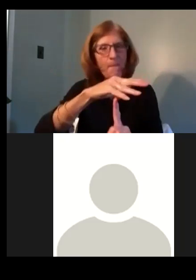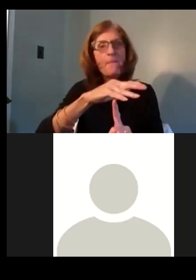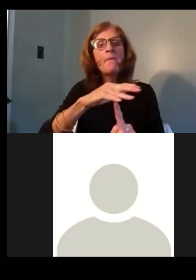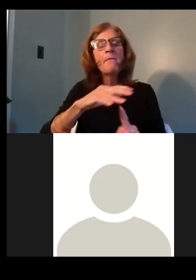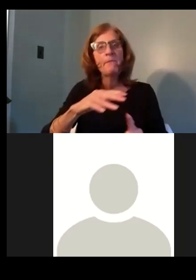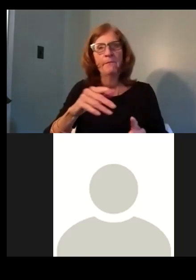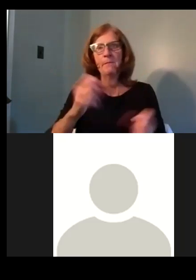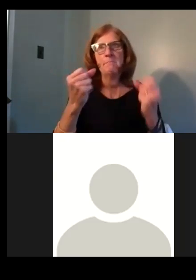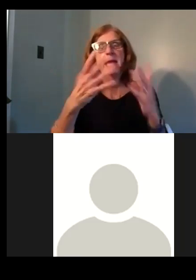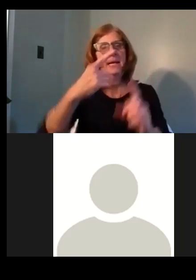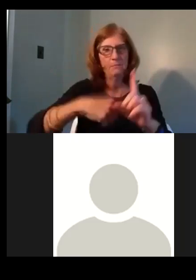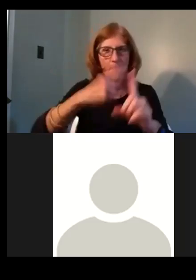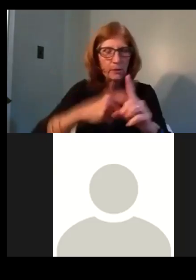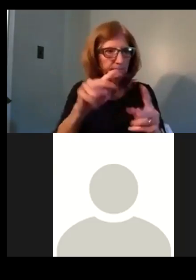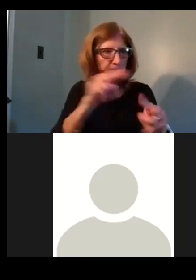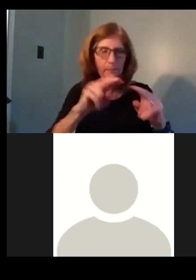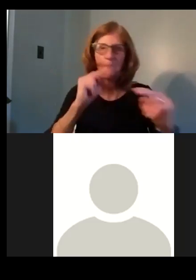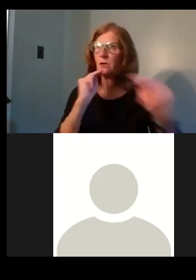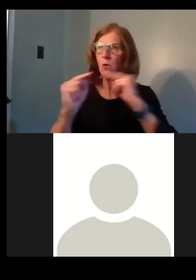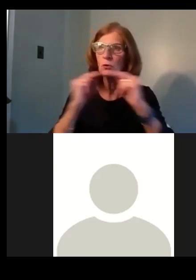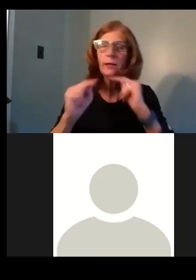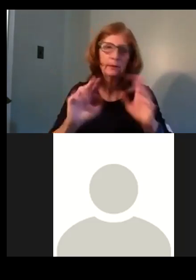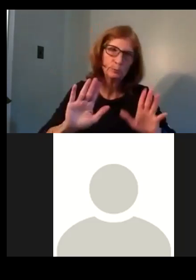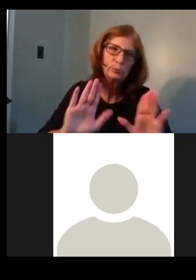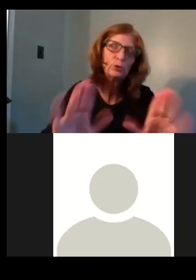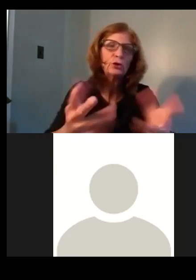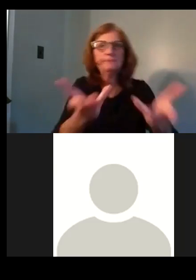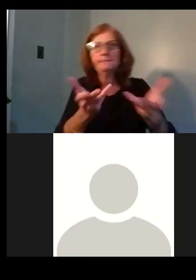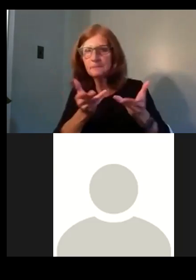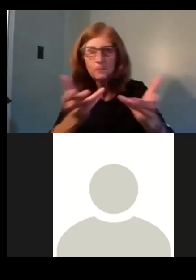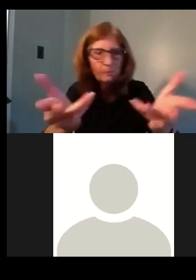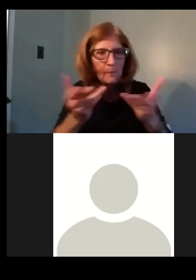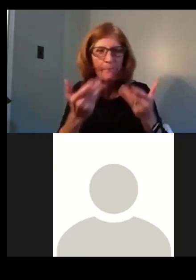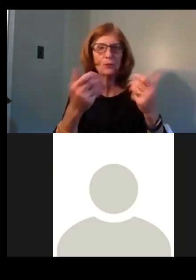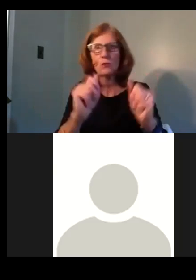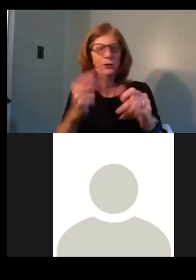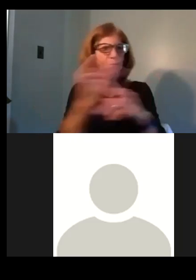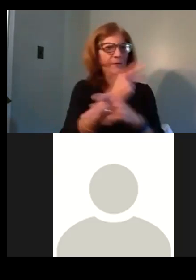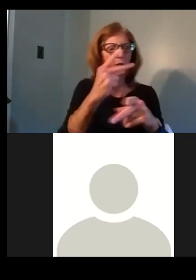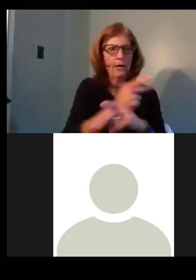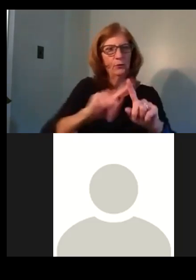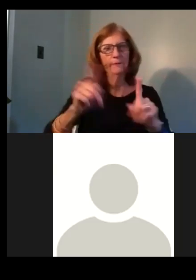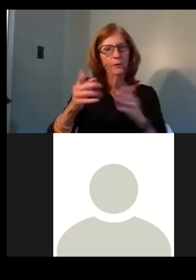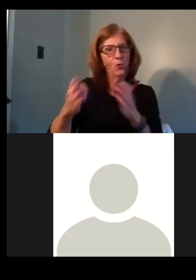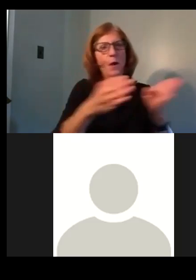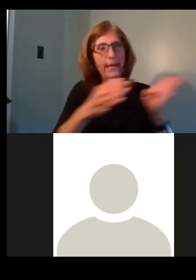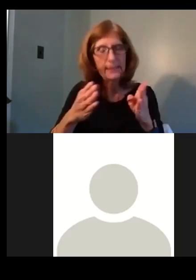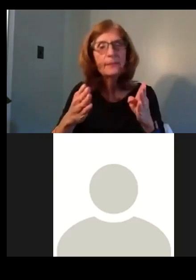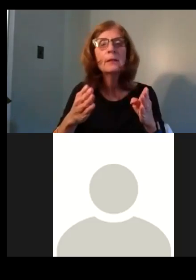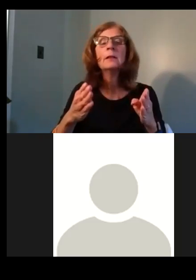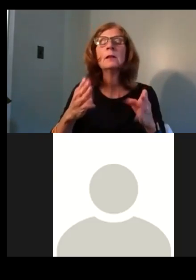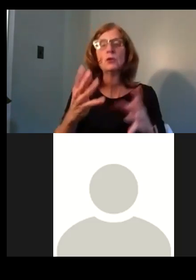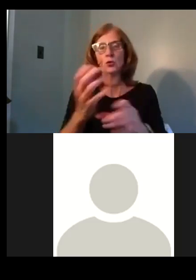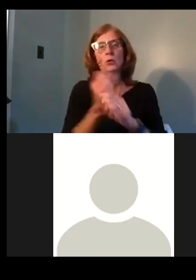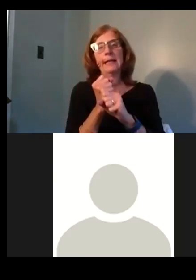months were spent in negotiating and pushing and exploring every conceivable way to get to a larger